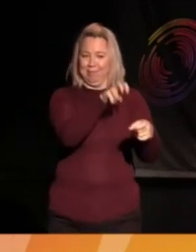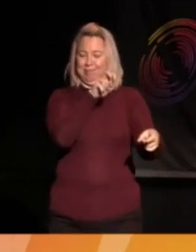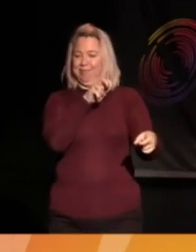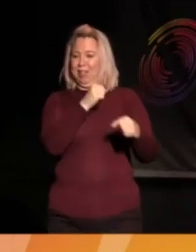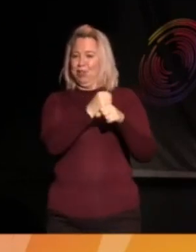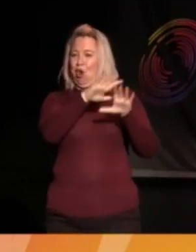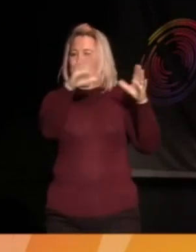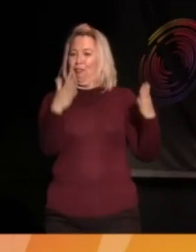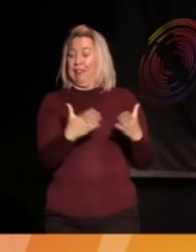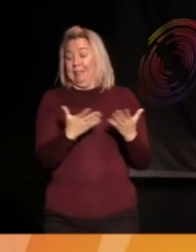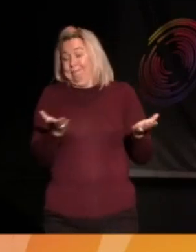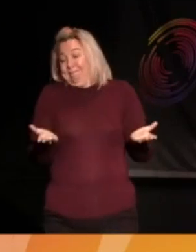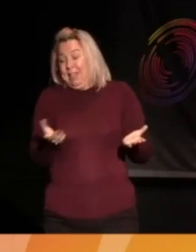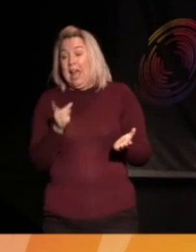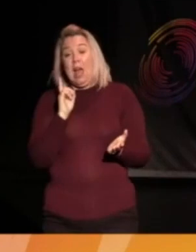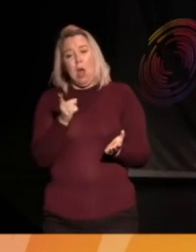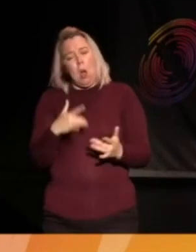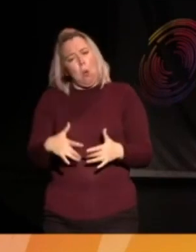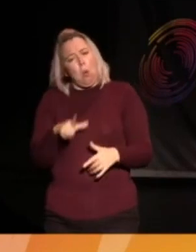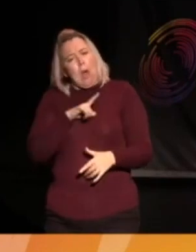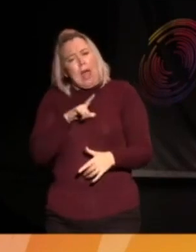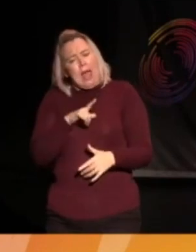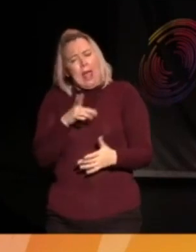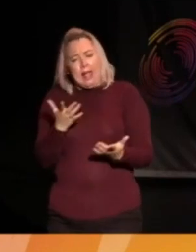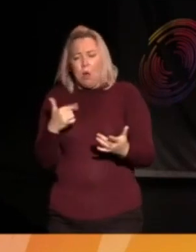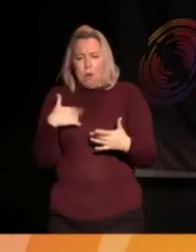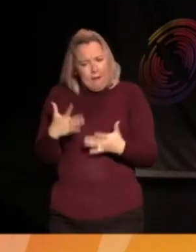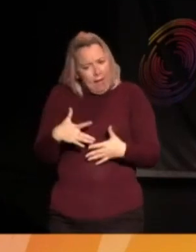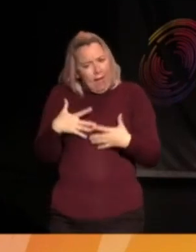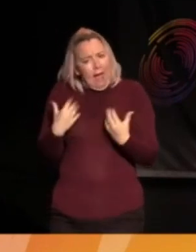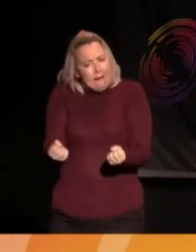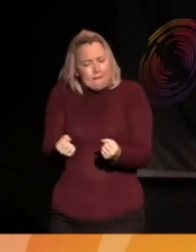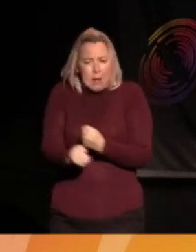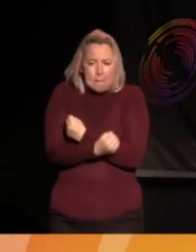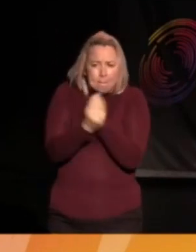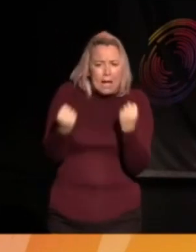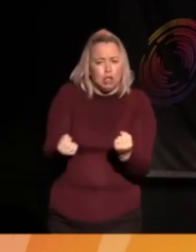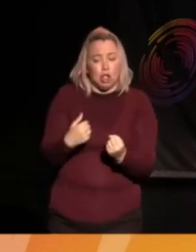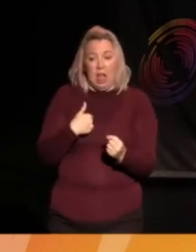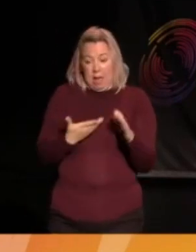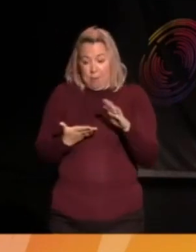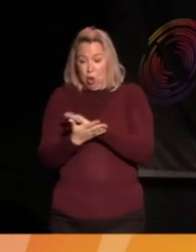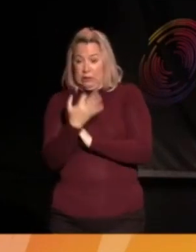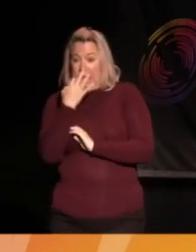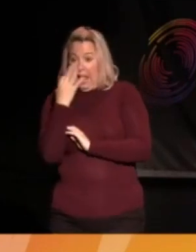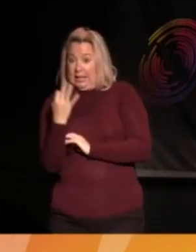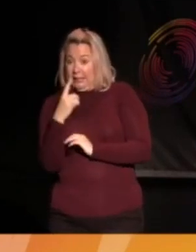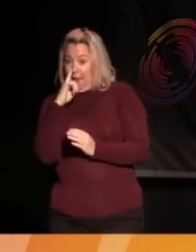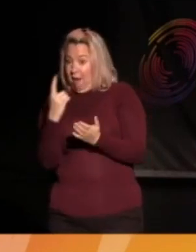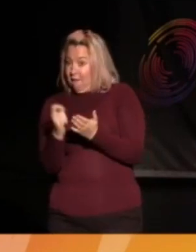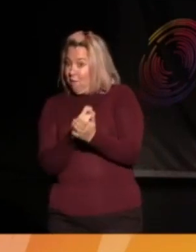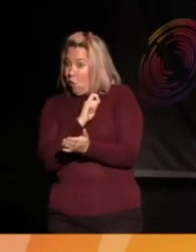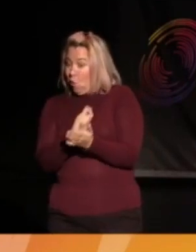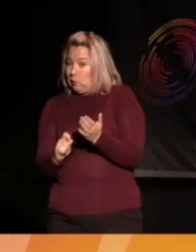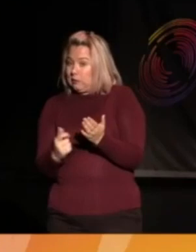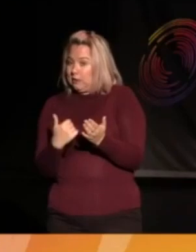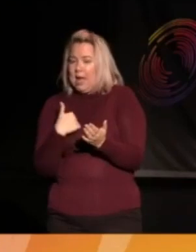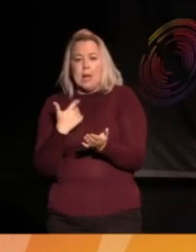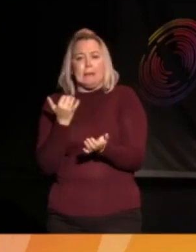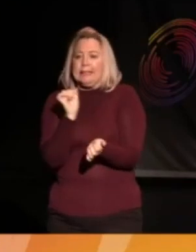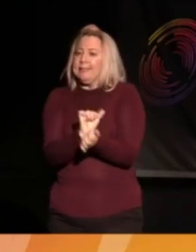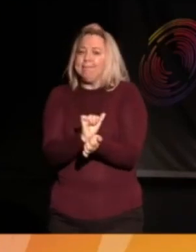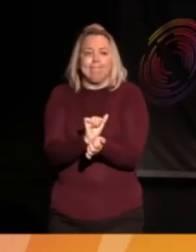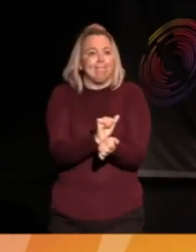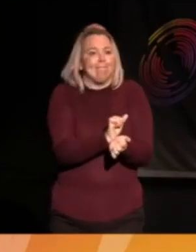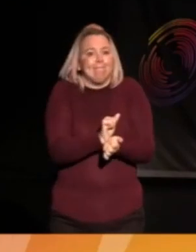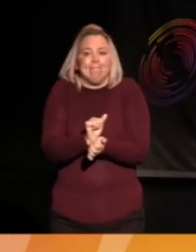sacrificing something because we feel passionate about it. And as young people, obviously, I'm under 18, I can't vote. The only real mechanism I have is through